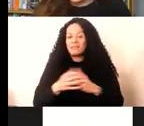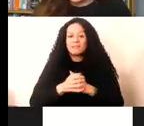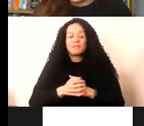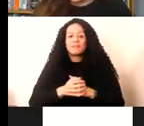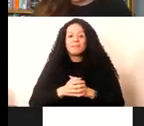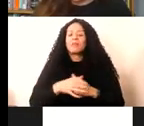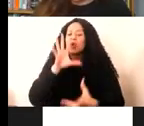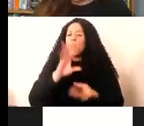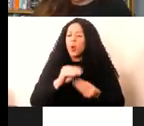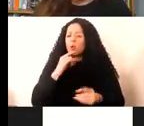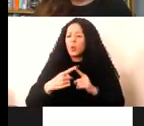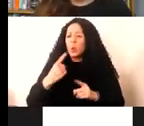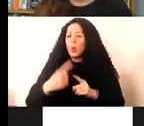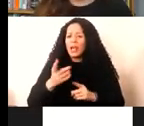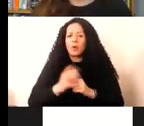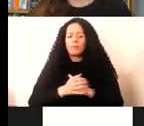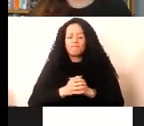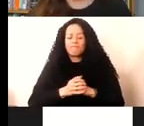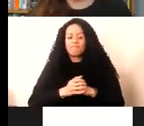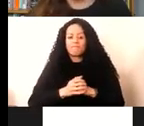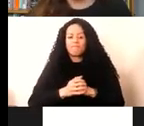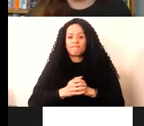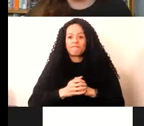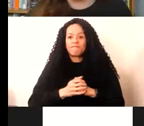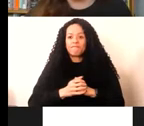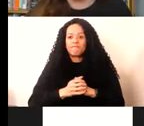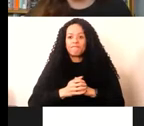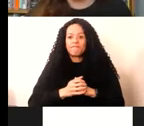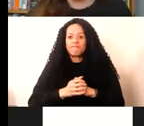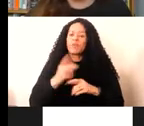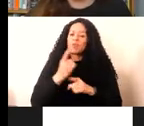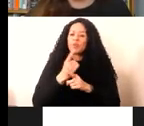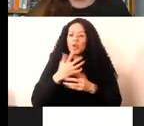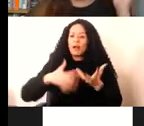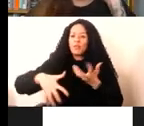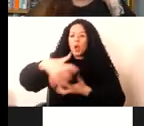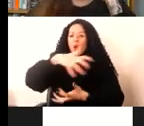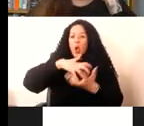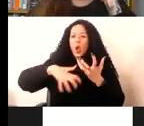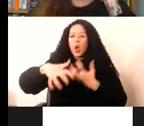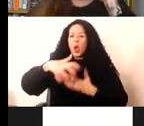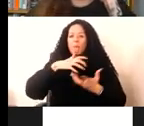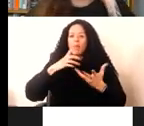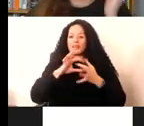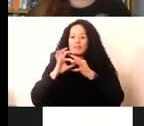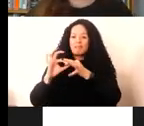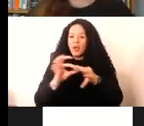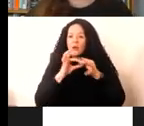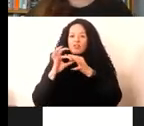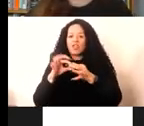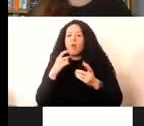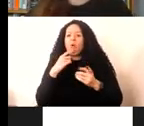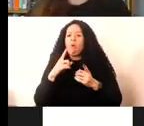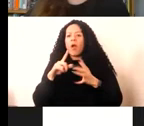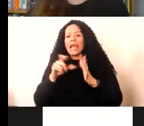the kind of just to allude to the sort of complex ecologies of preservation or ecosystems of preservation